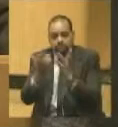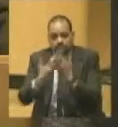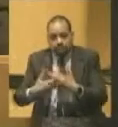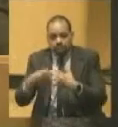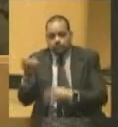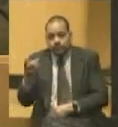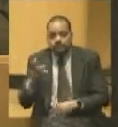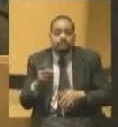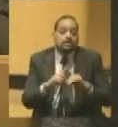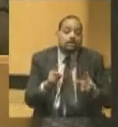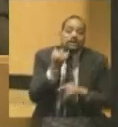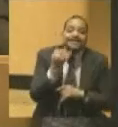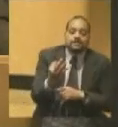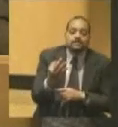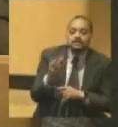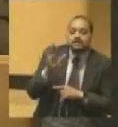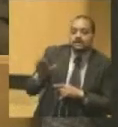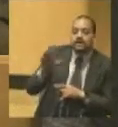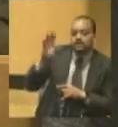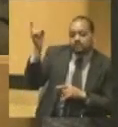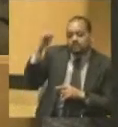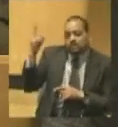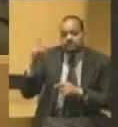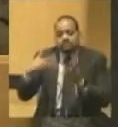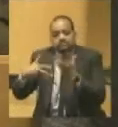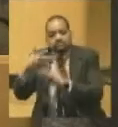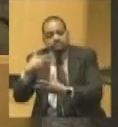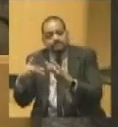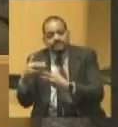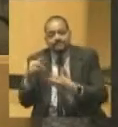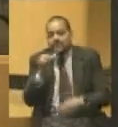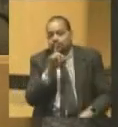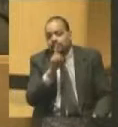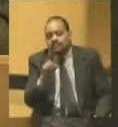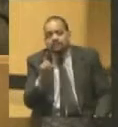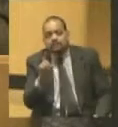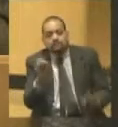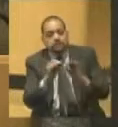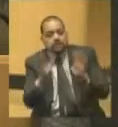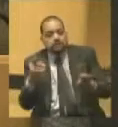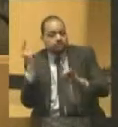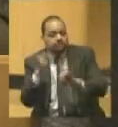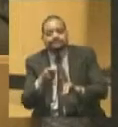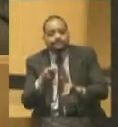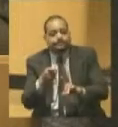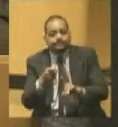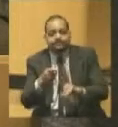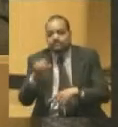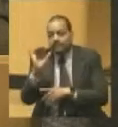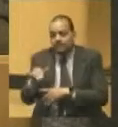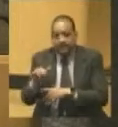But if you look at the Democratic platform in Connecticut, it wasn't nearly as straightforward as the Democratic candidate had